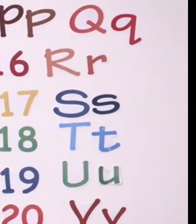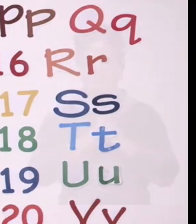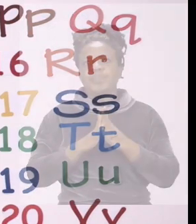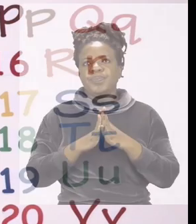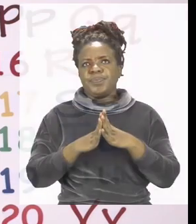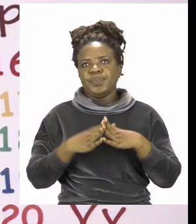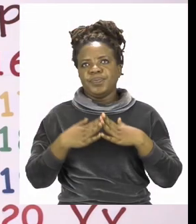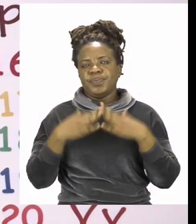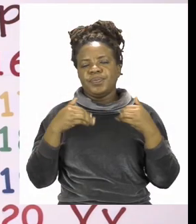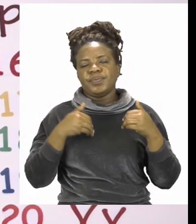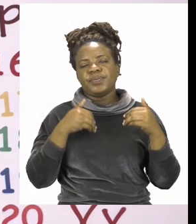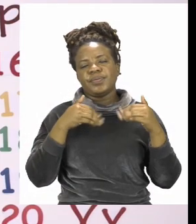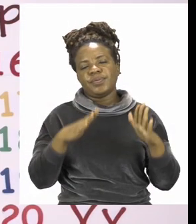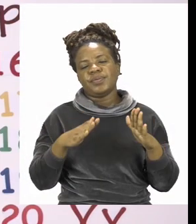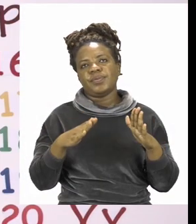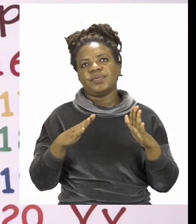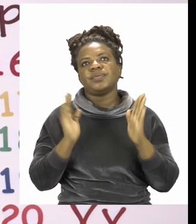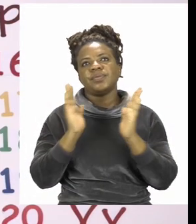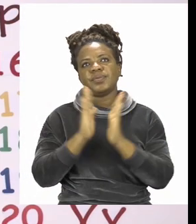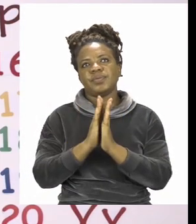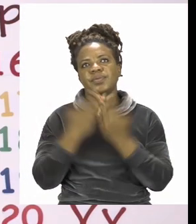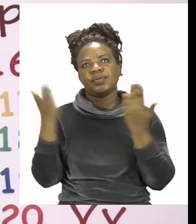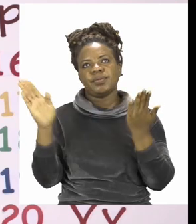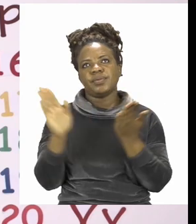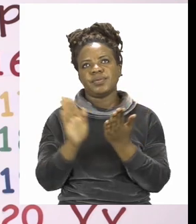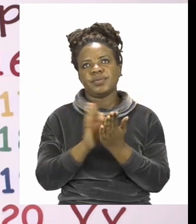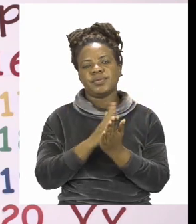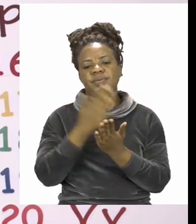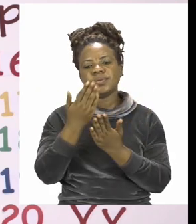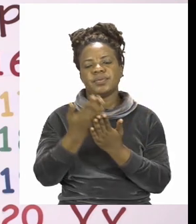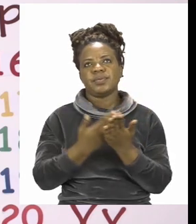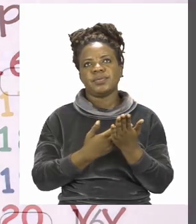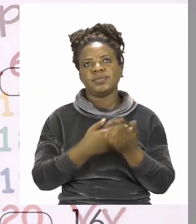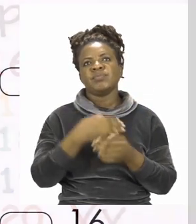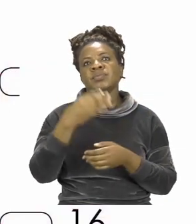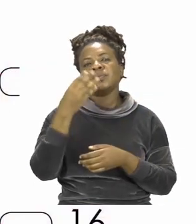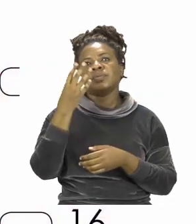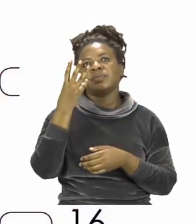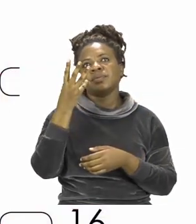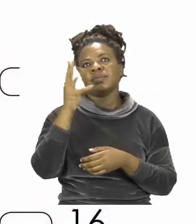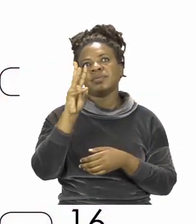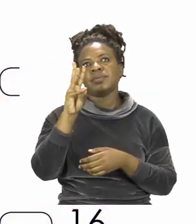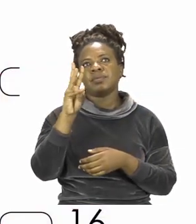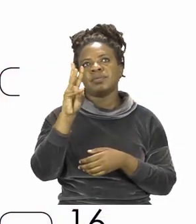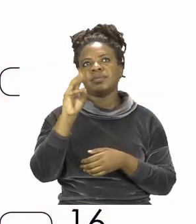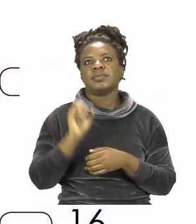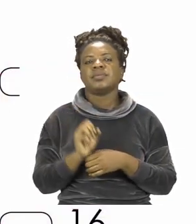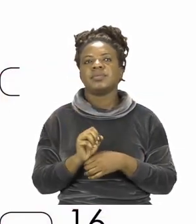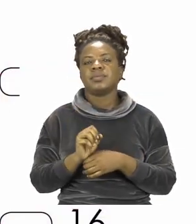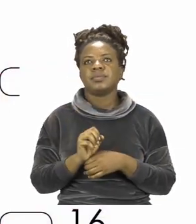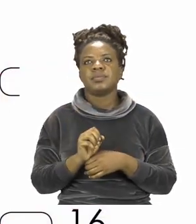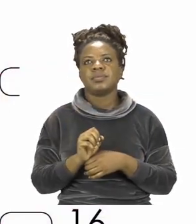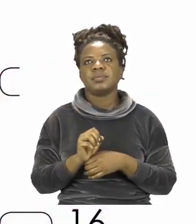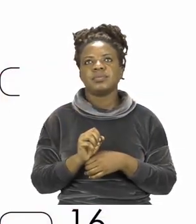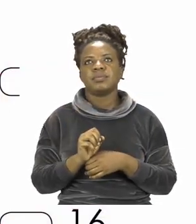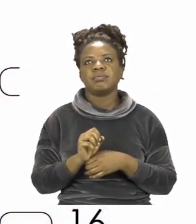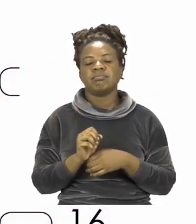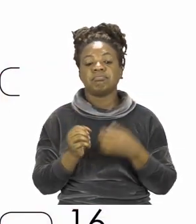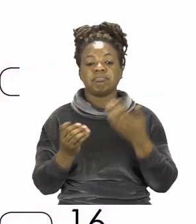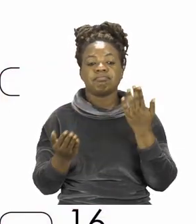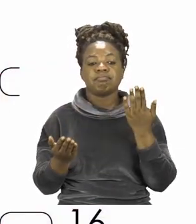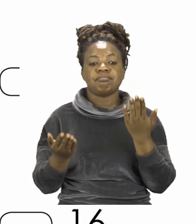To start our lesson today boys and girls we are going to go to page 6. On page 6 we are going to be